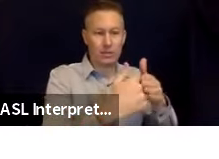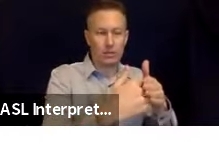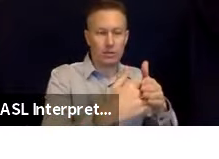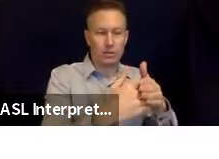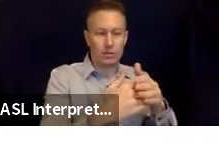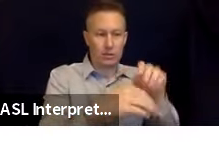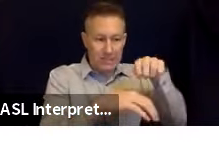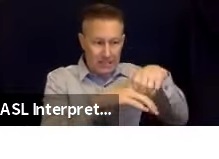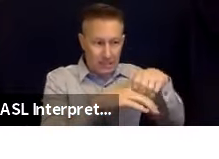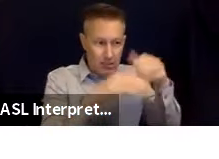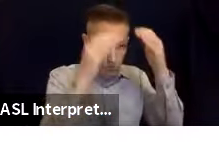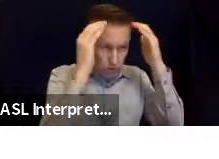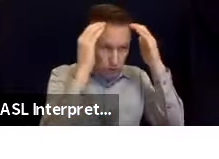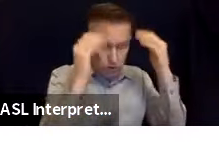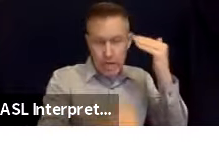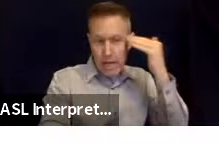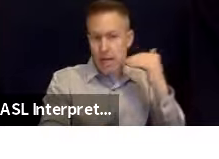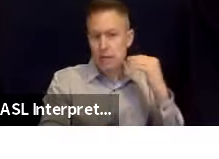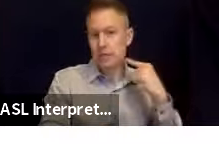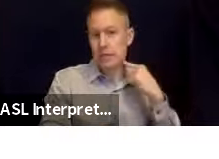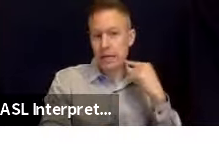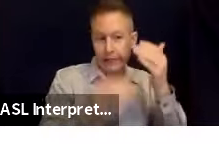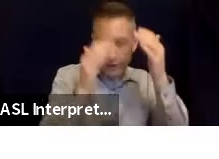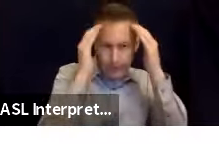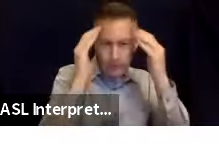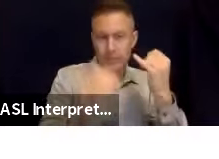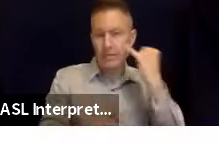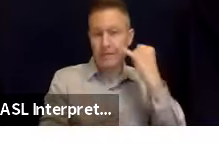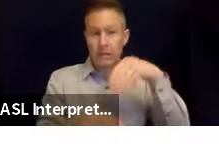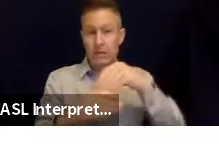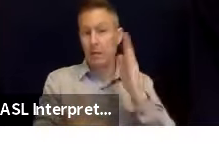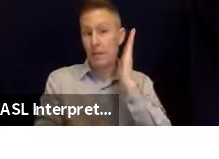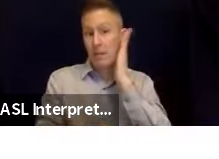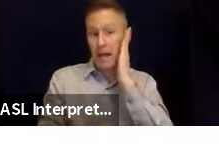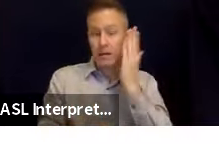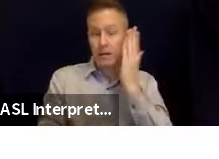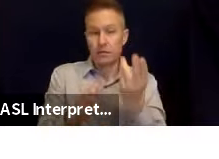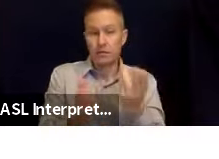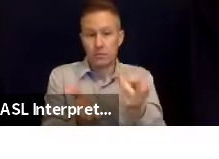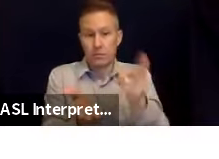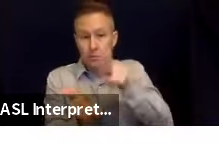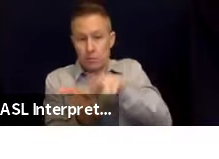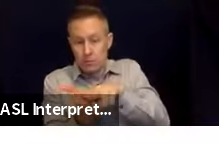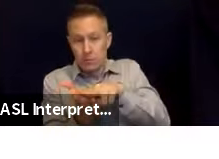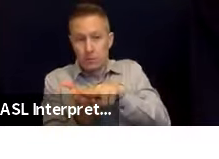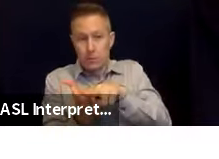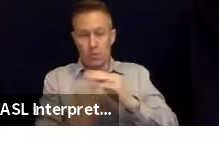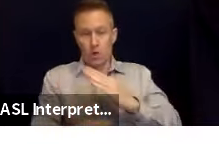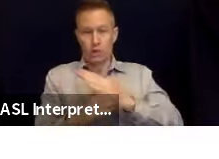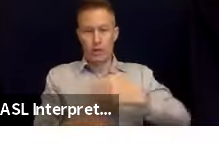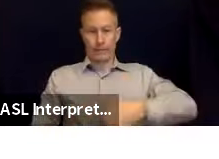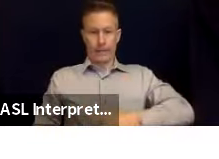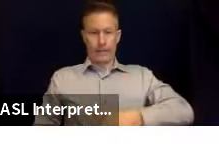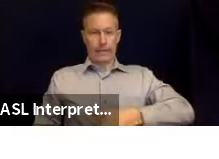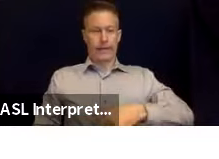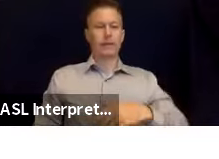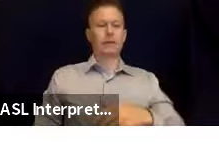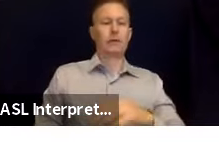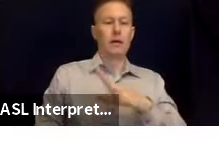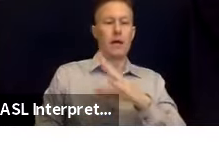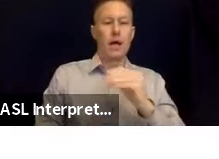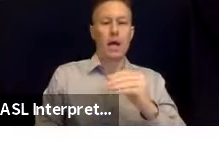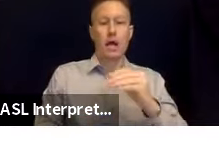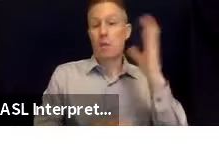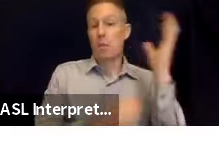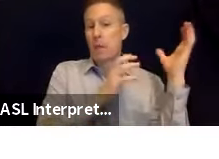your head and neck, and hold on. If you're in bed, turn face down to protect your belly. Cover your head and neck with a